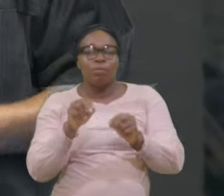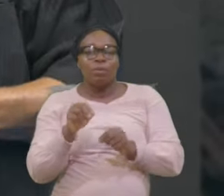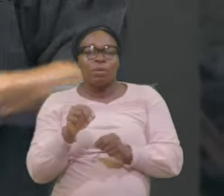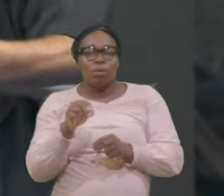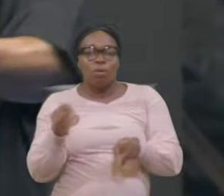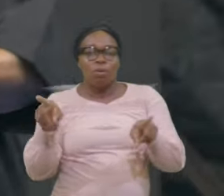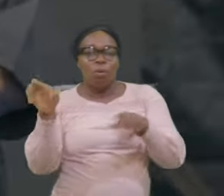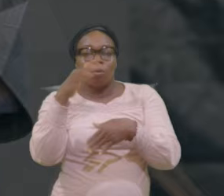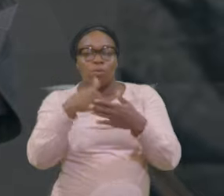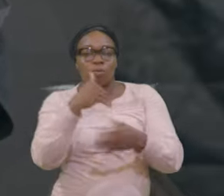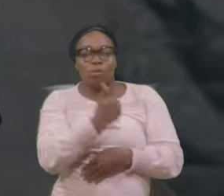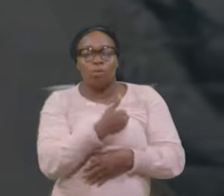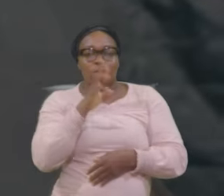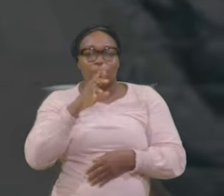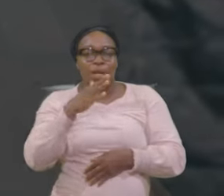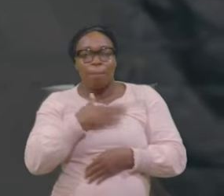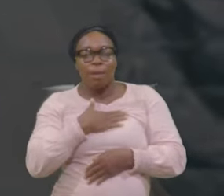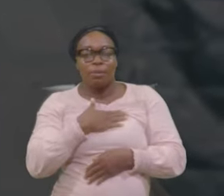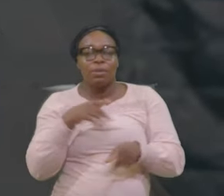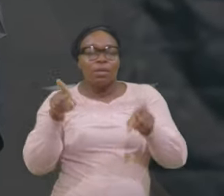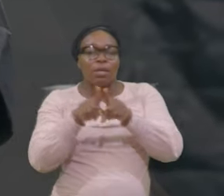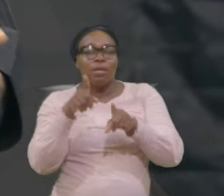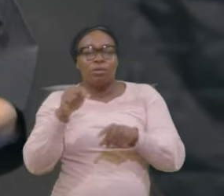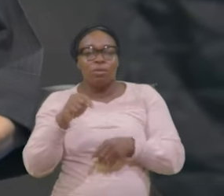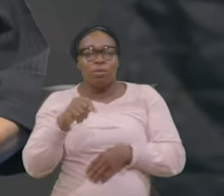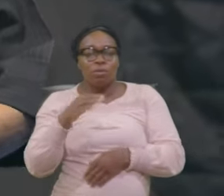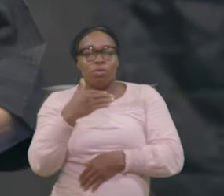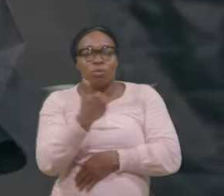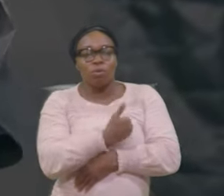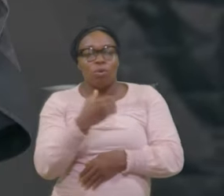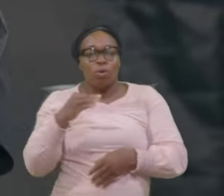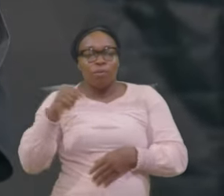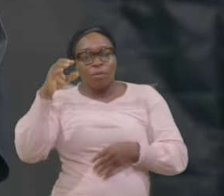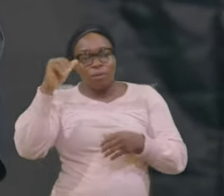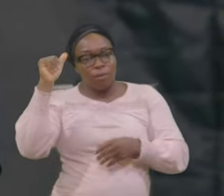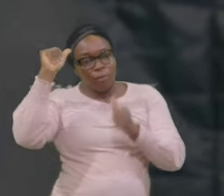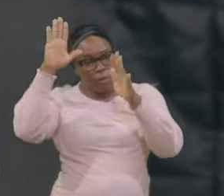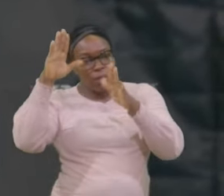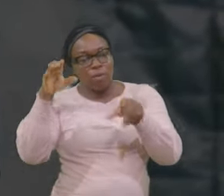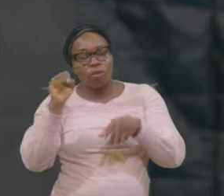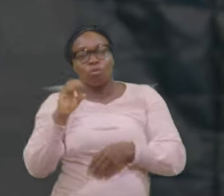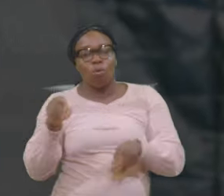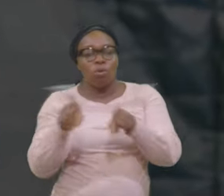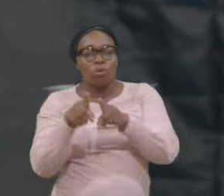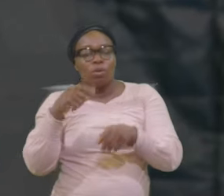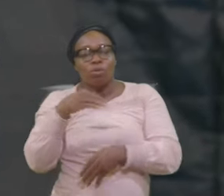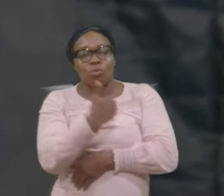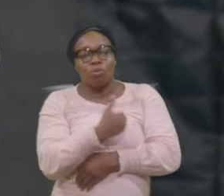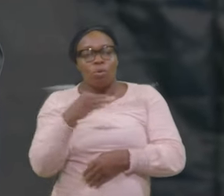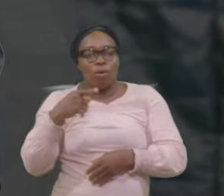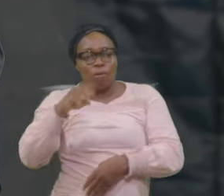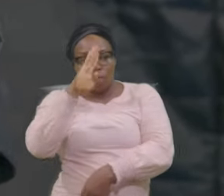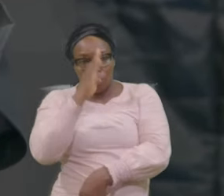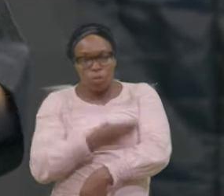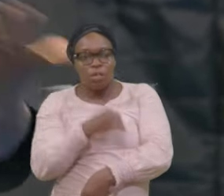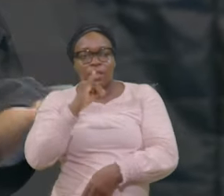As The Soul Of The Father So Also The Soul Of The Son Is